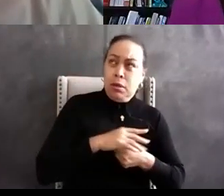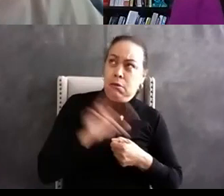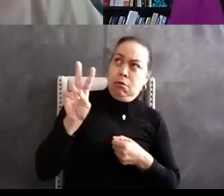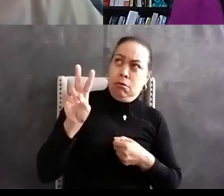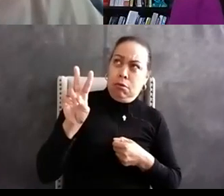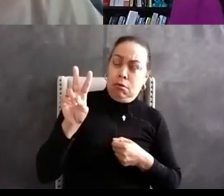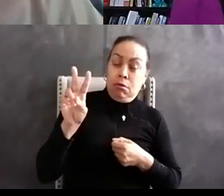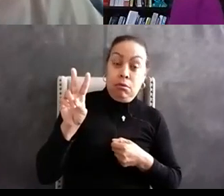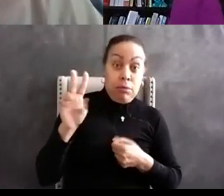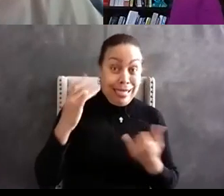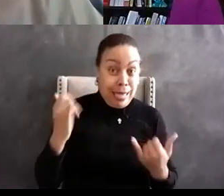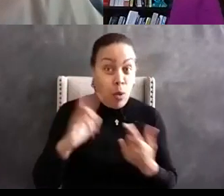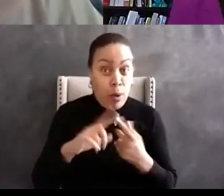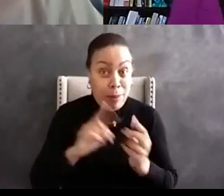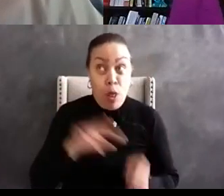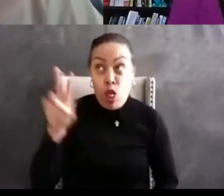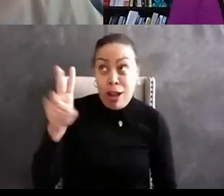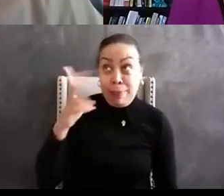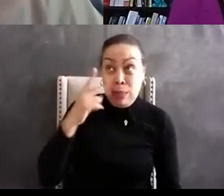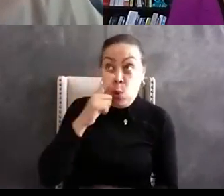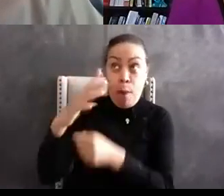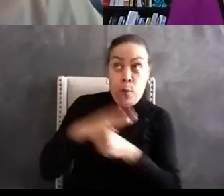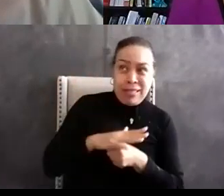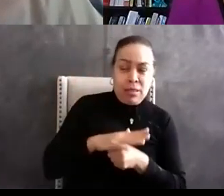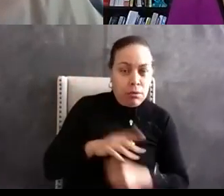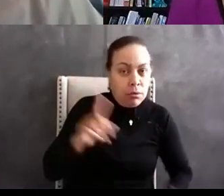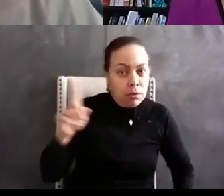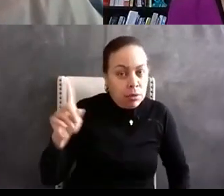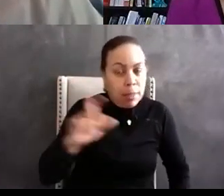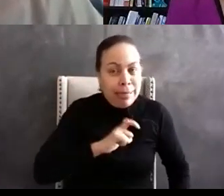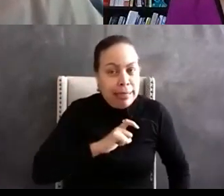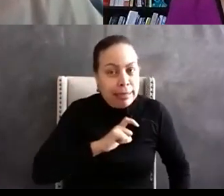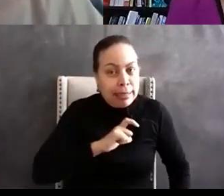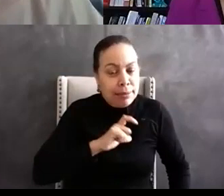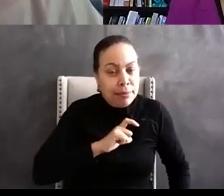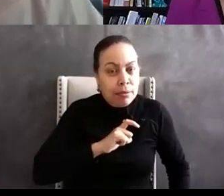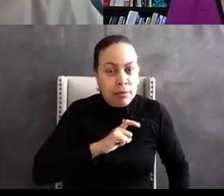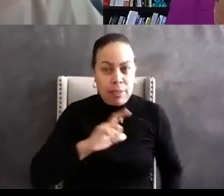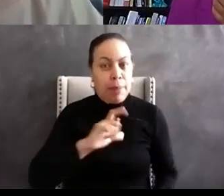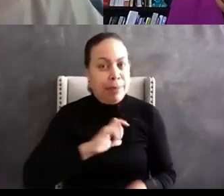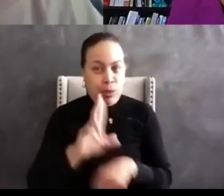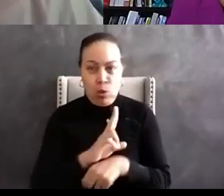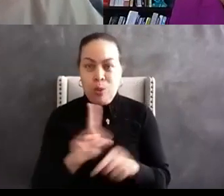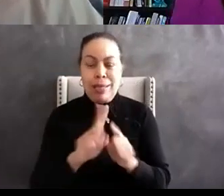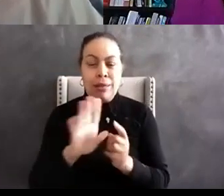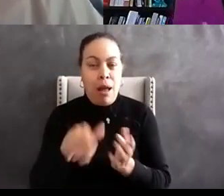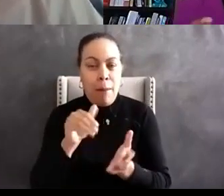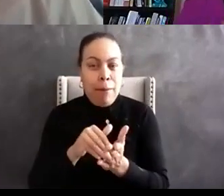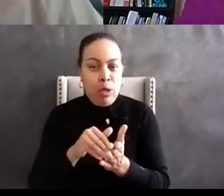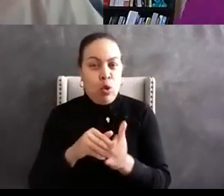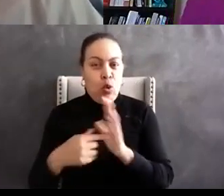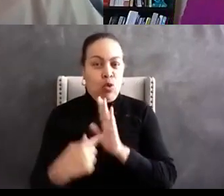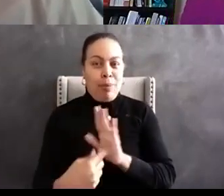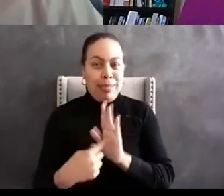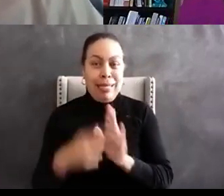now when they look up they see the police the police are being used as middle agents uh in our society and